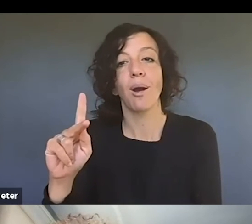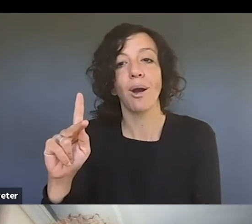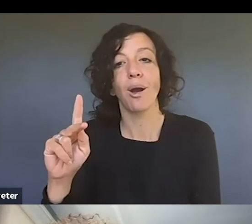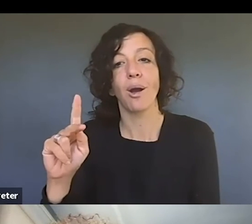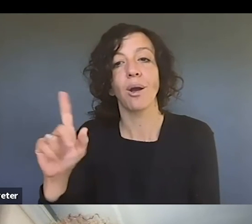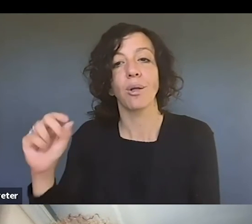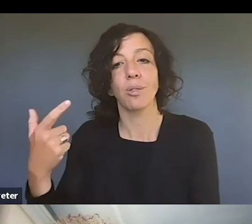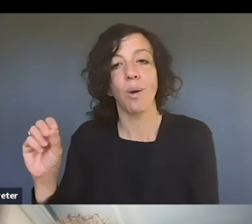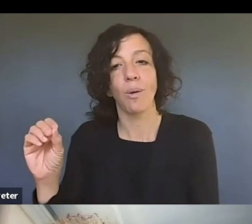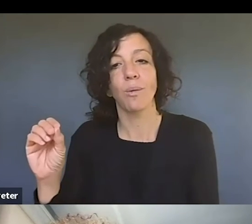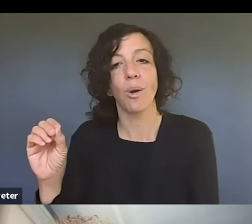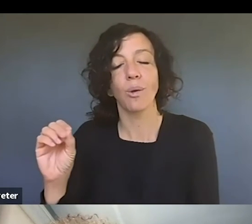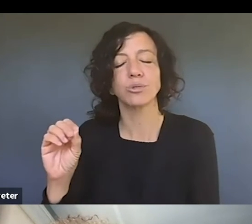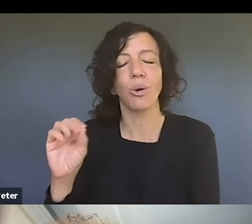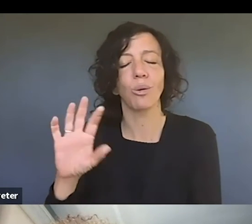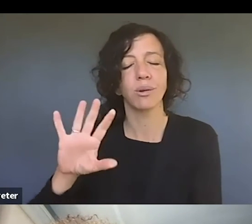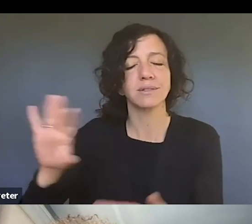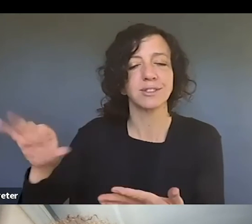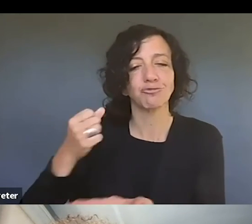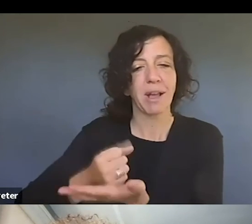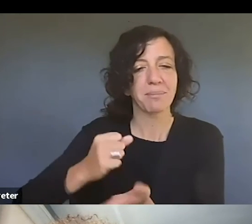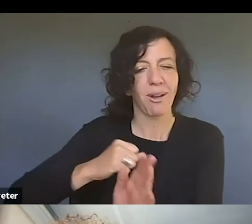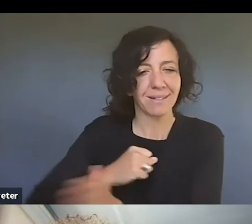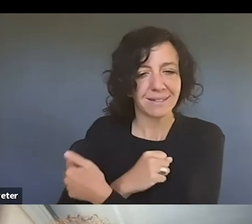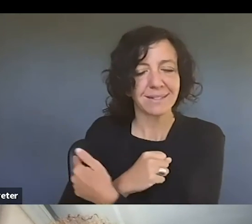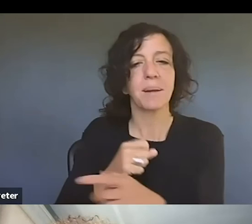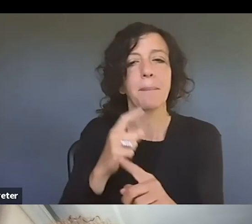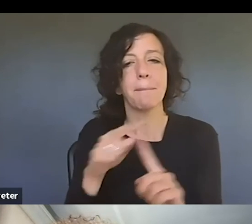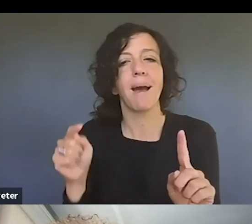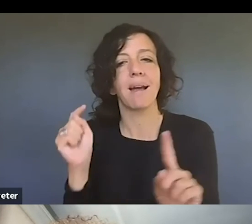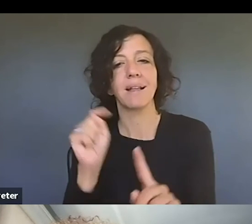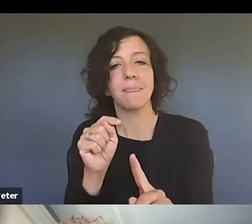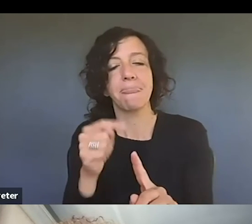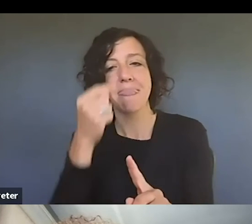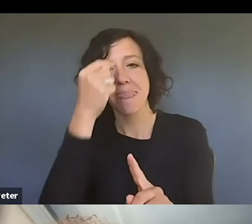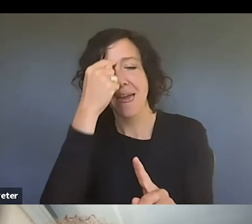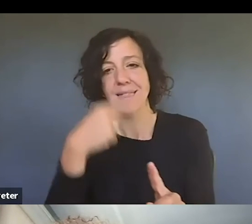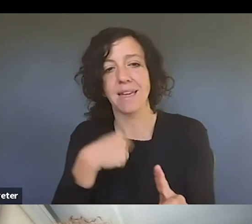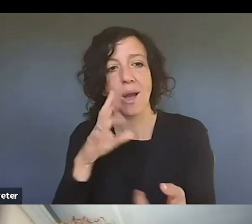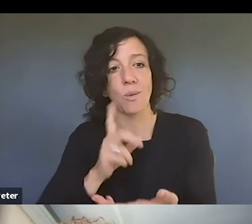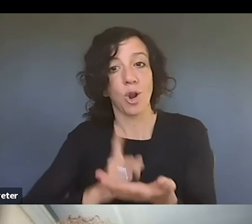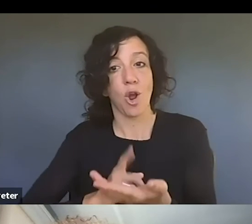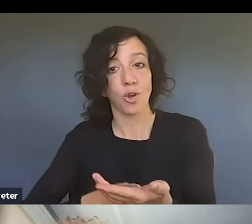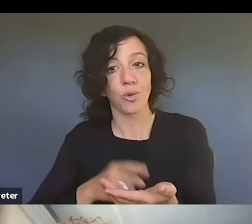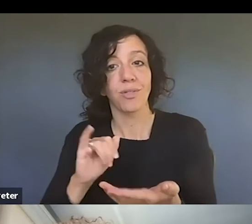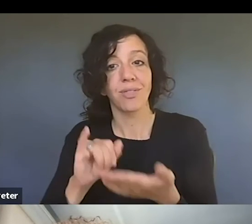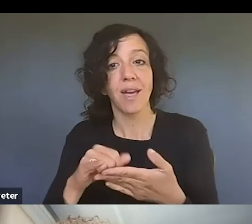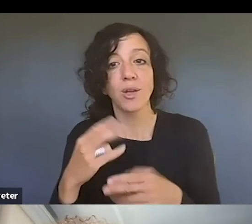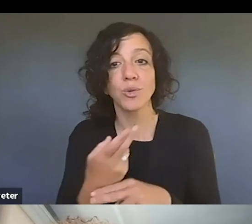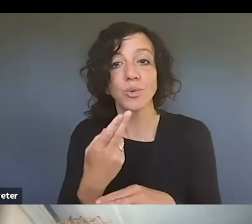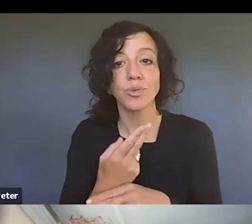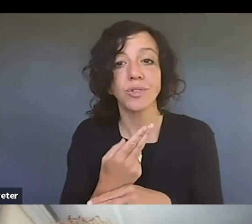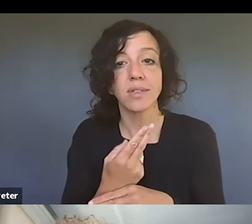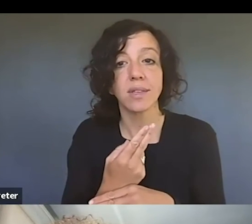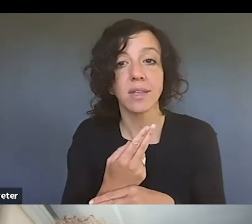the trademark issues aside. Um, you know, I, I think I would argue that using, um,